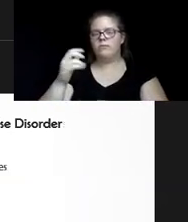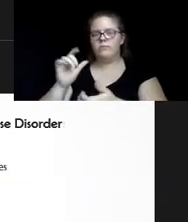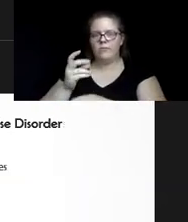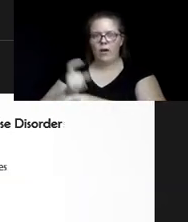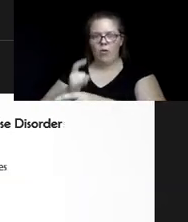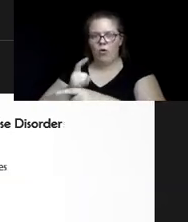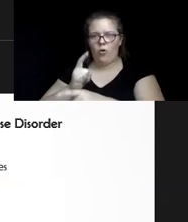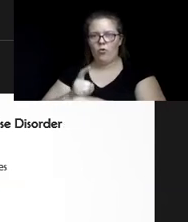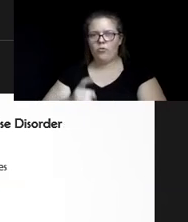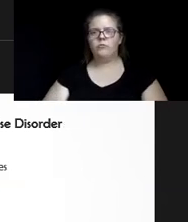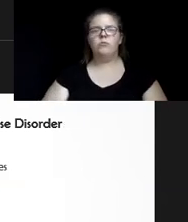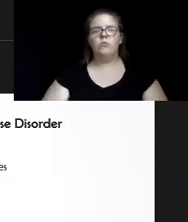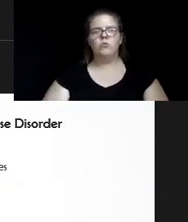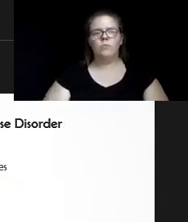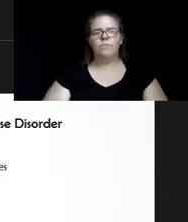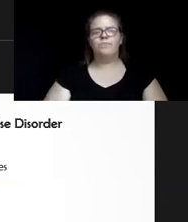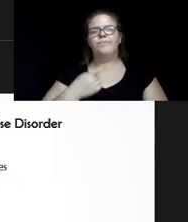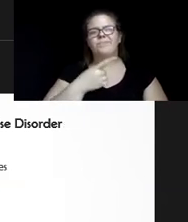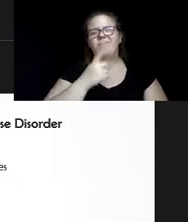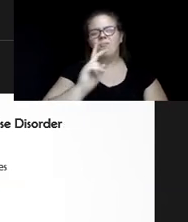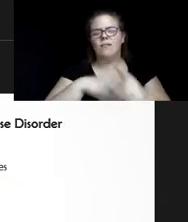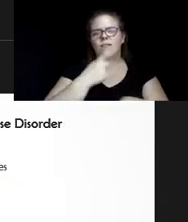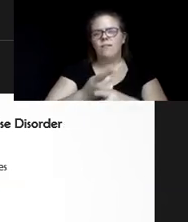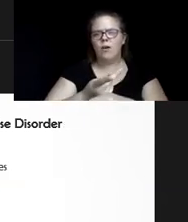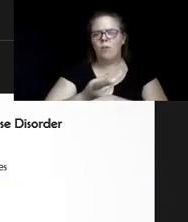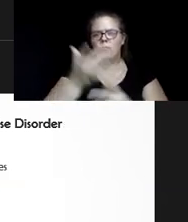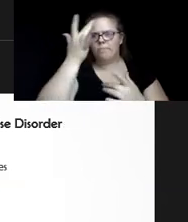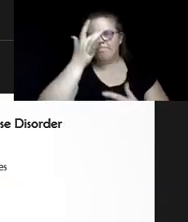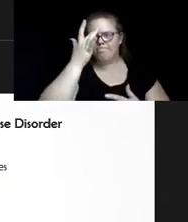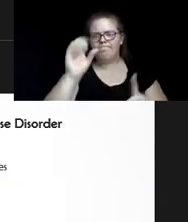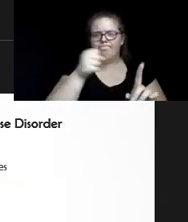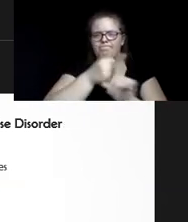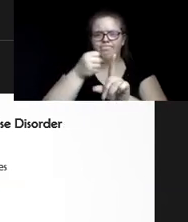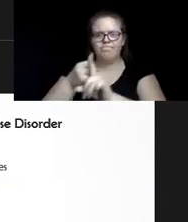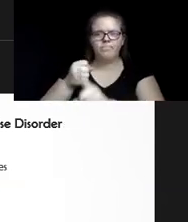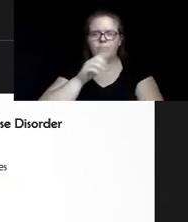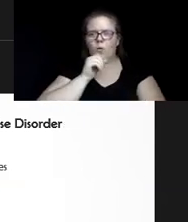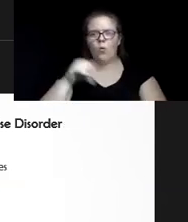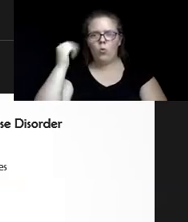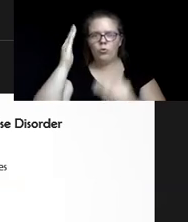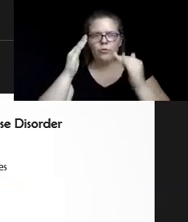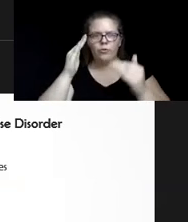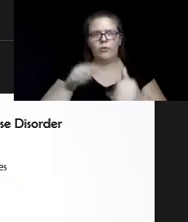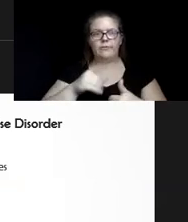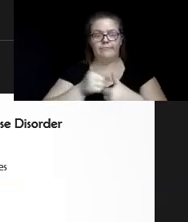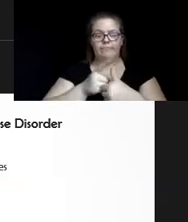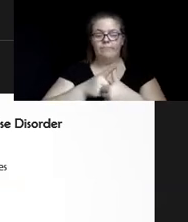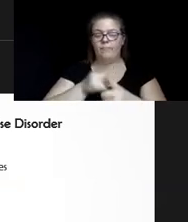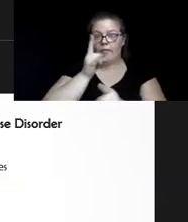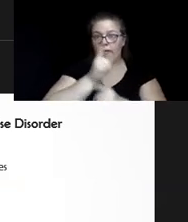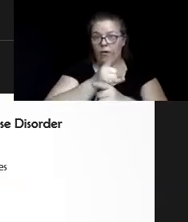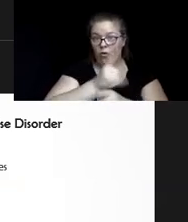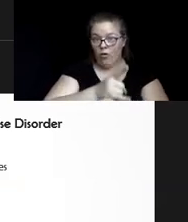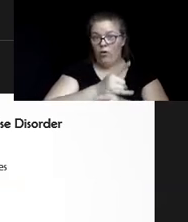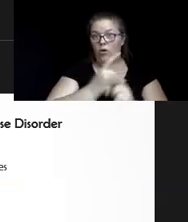And so what type of disorders are affecting the older adults? Right now, alcohol is one that is a huge